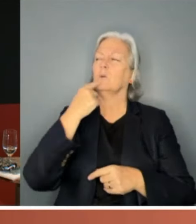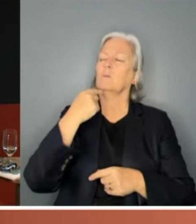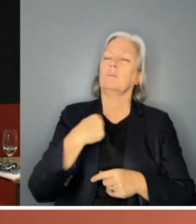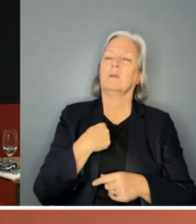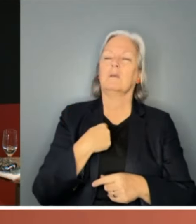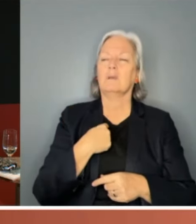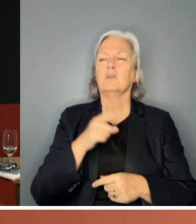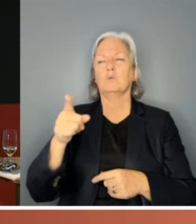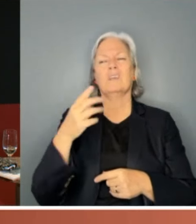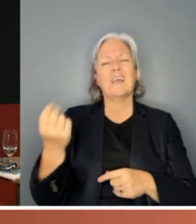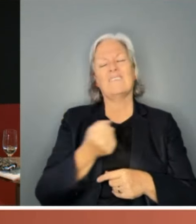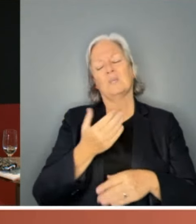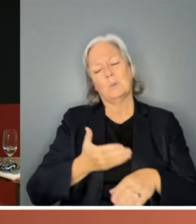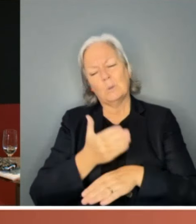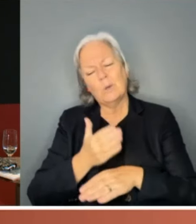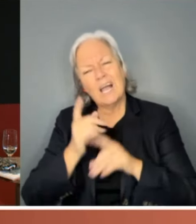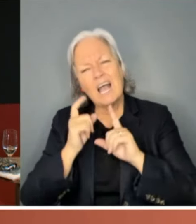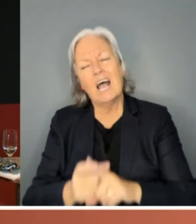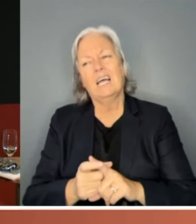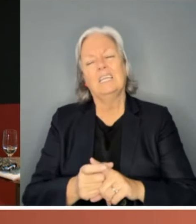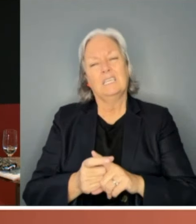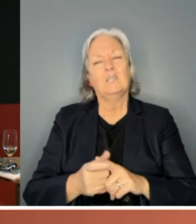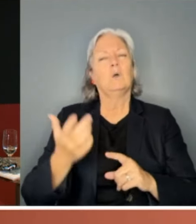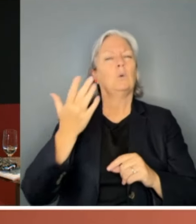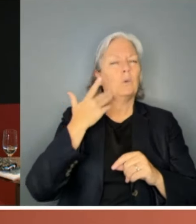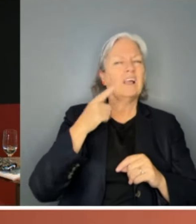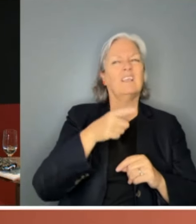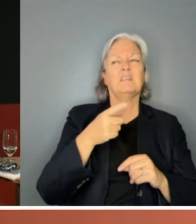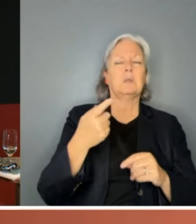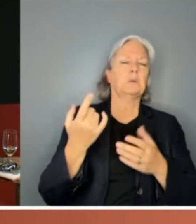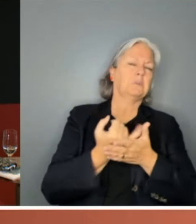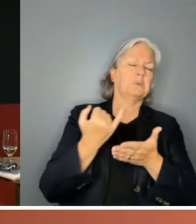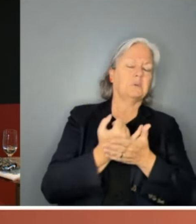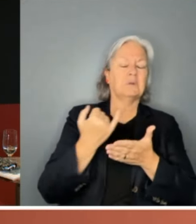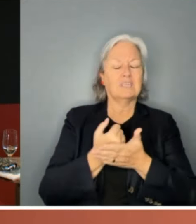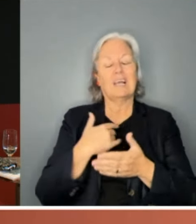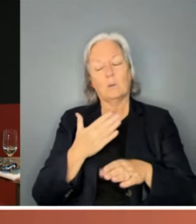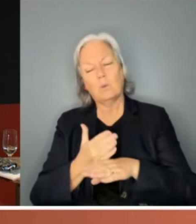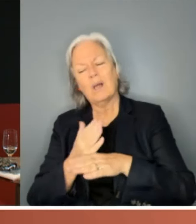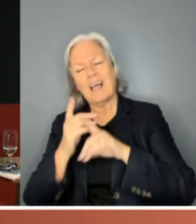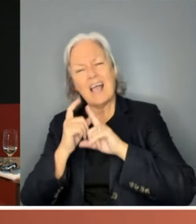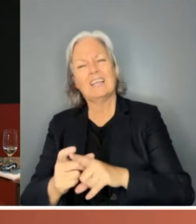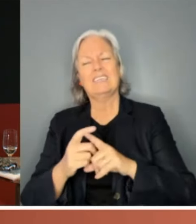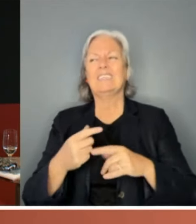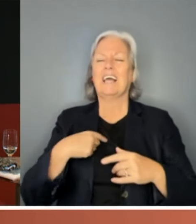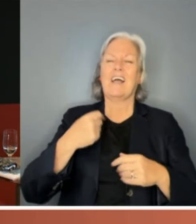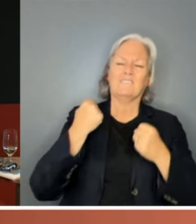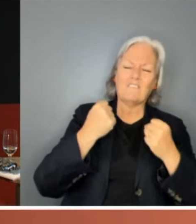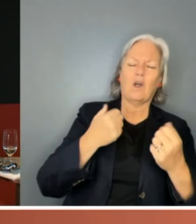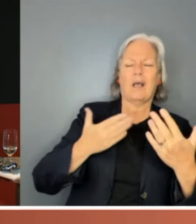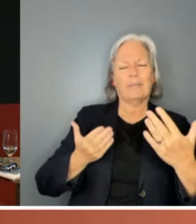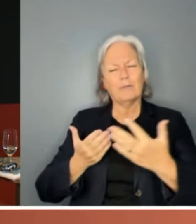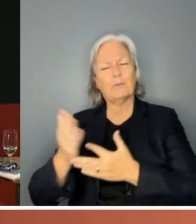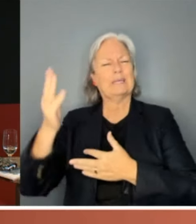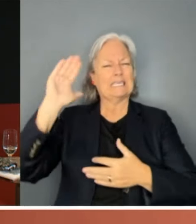work hard. And particularly women who have been anti-quotas, just work hard. And I worked hard and I fought my way through. And I understand that. And I